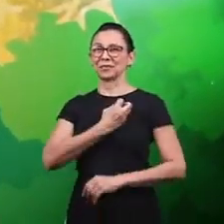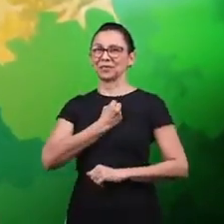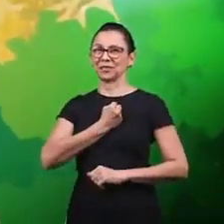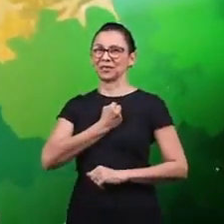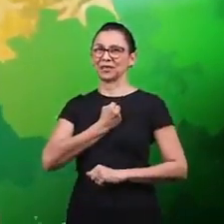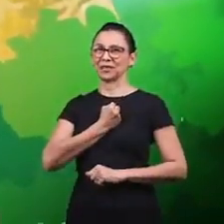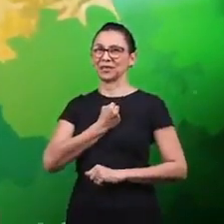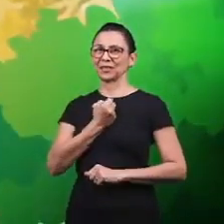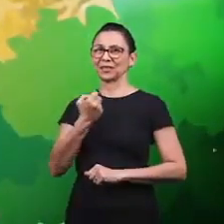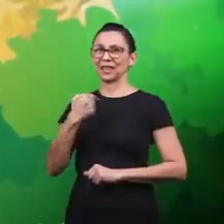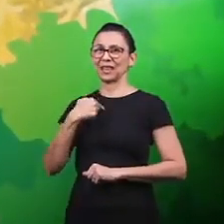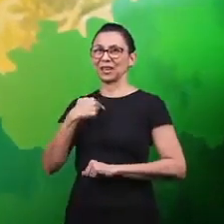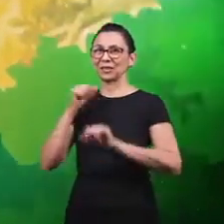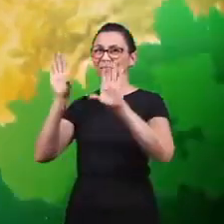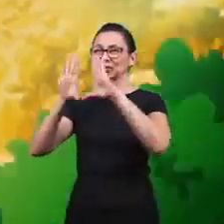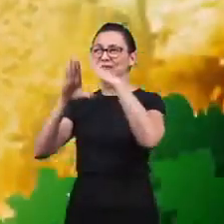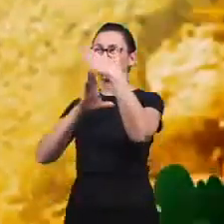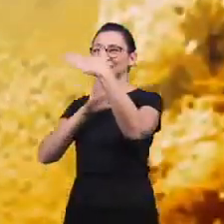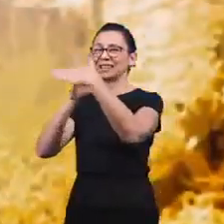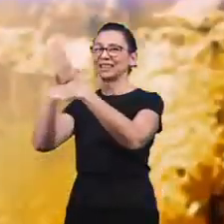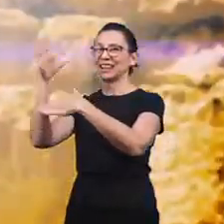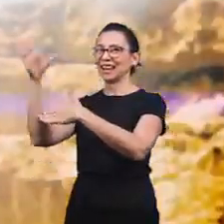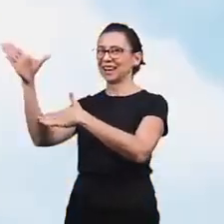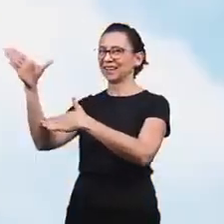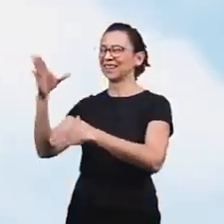to give me a heaven of love.